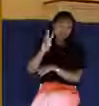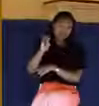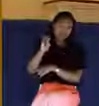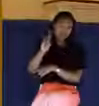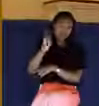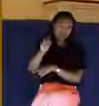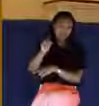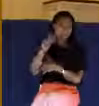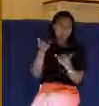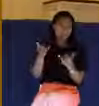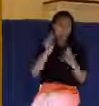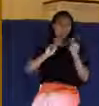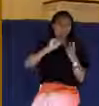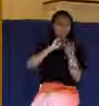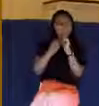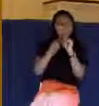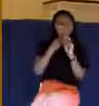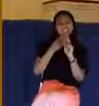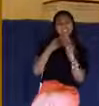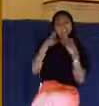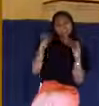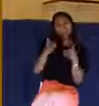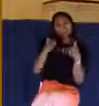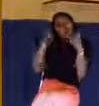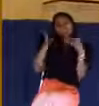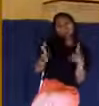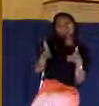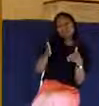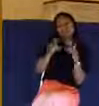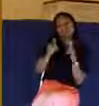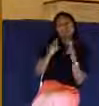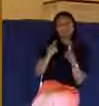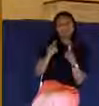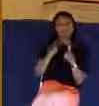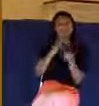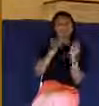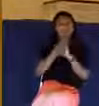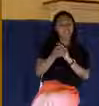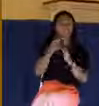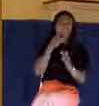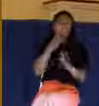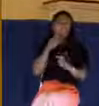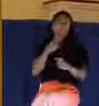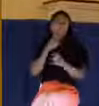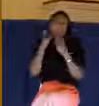Would he devote that sacred head for sinners such as I? We've changed it.